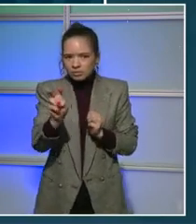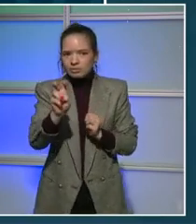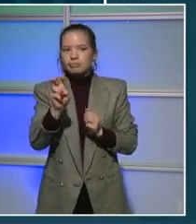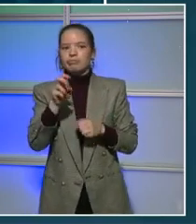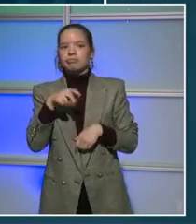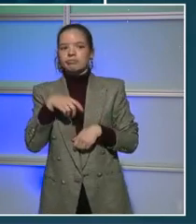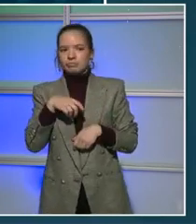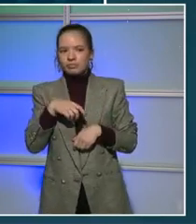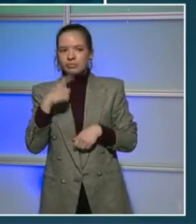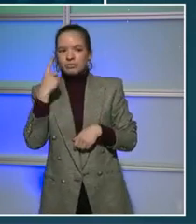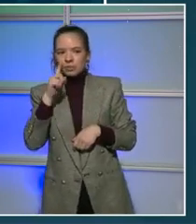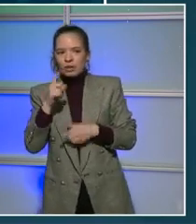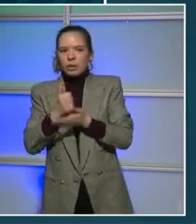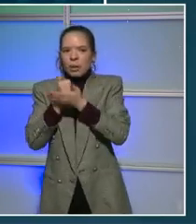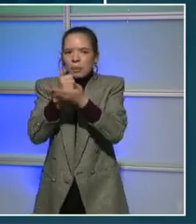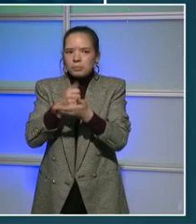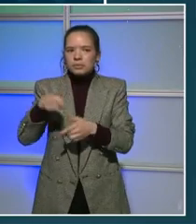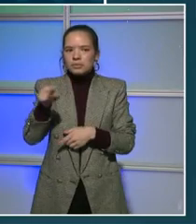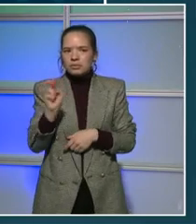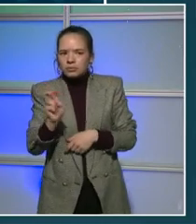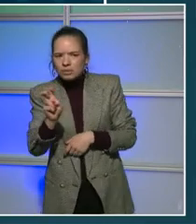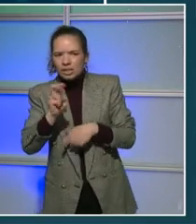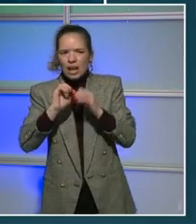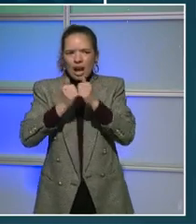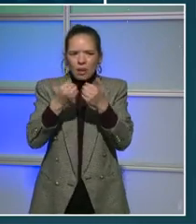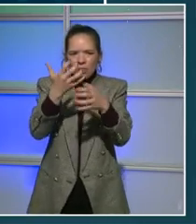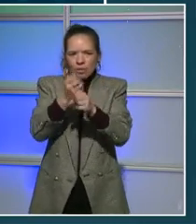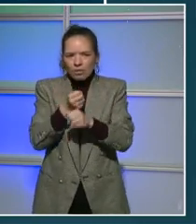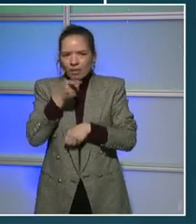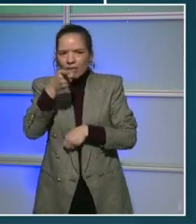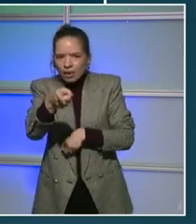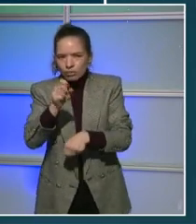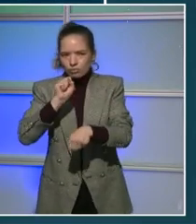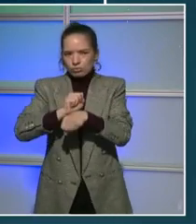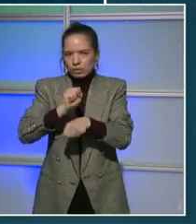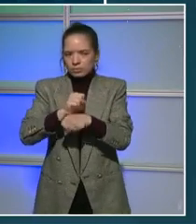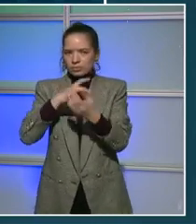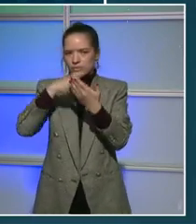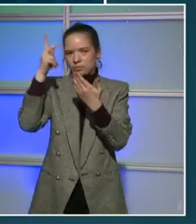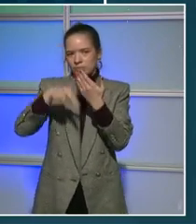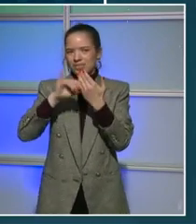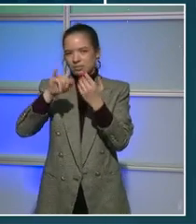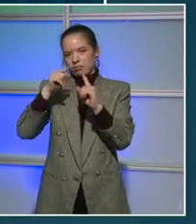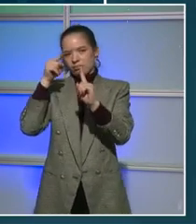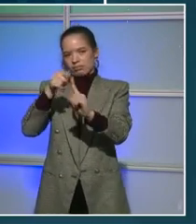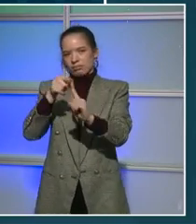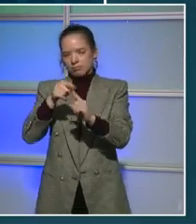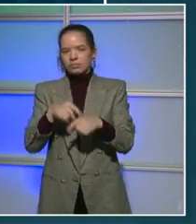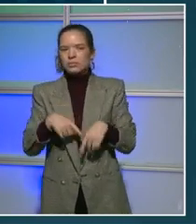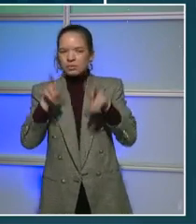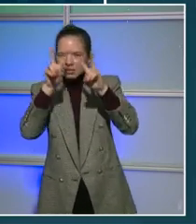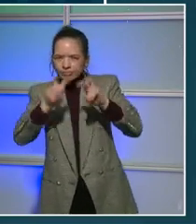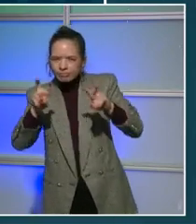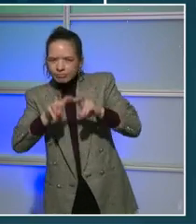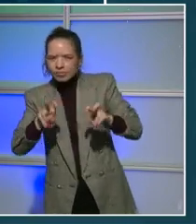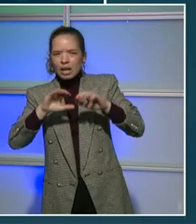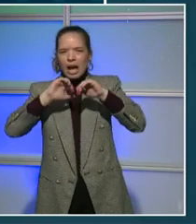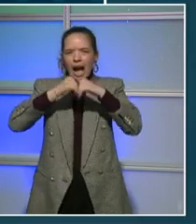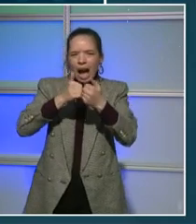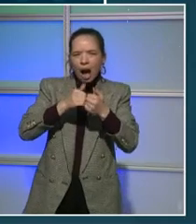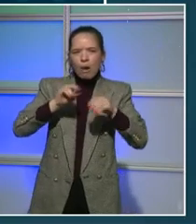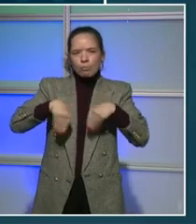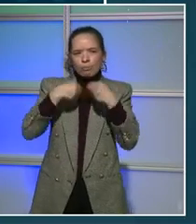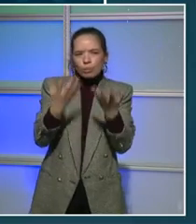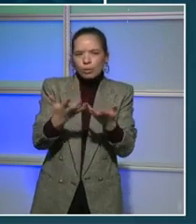also working very closely with some of our other agencies in looking at how we're going to be doing the vouchers for housing for that. So that's